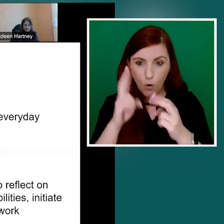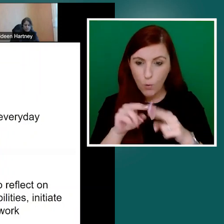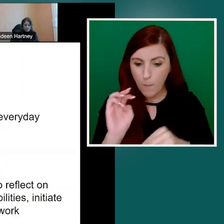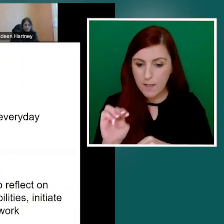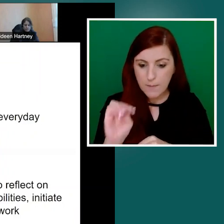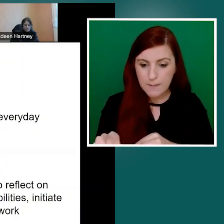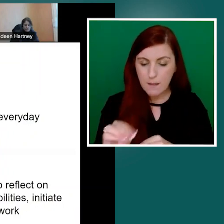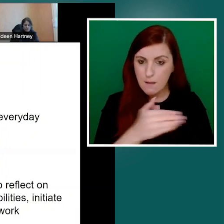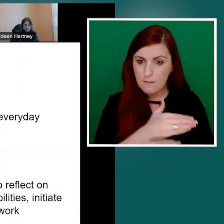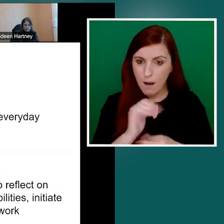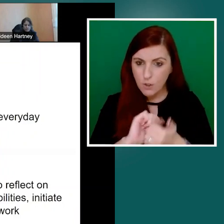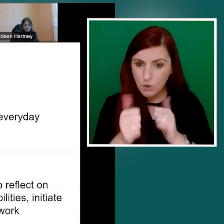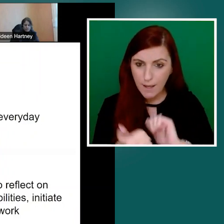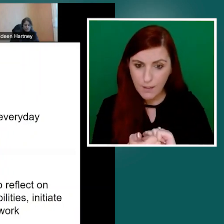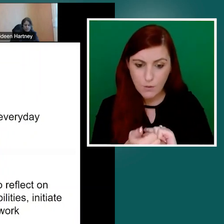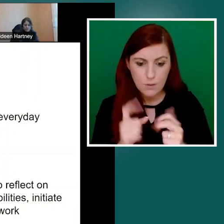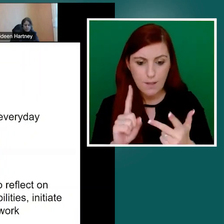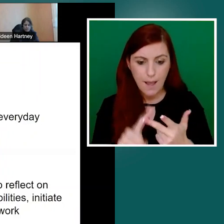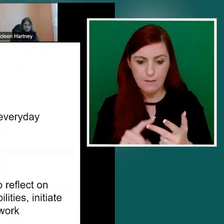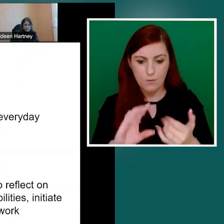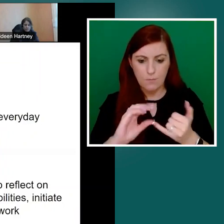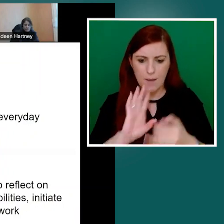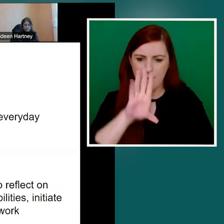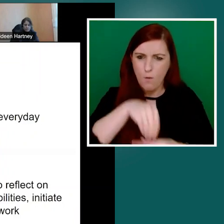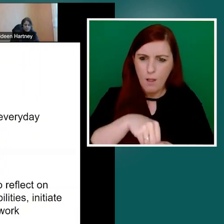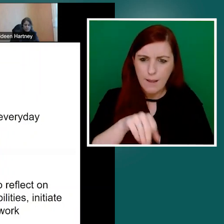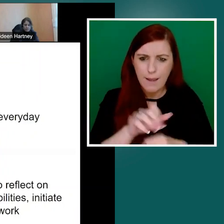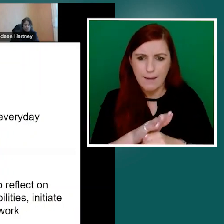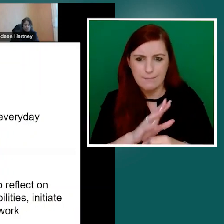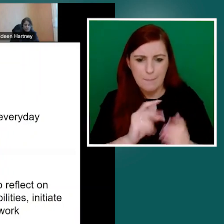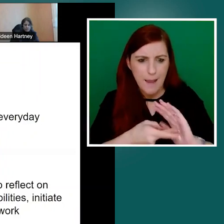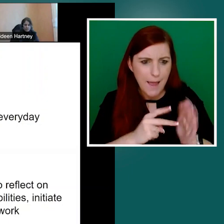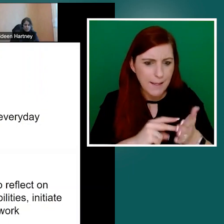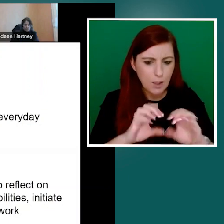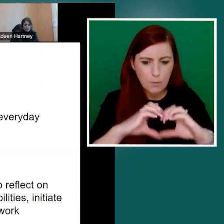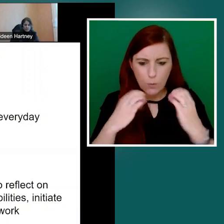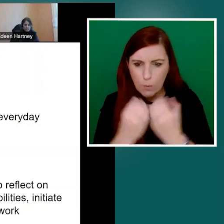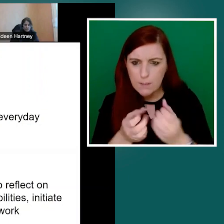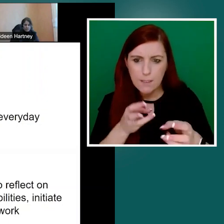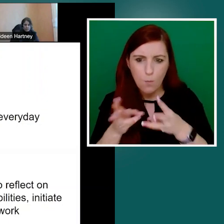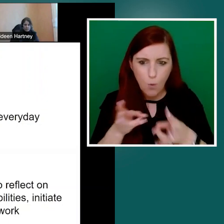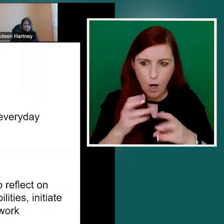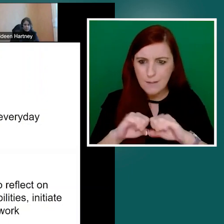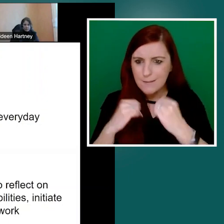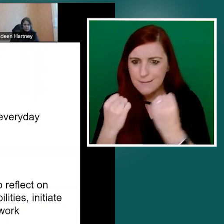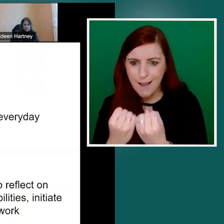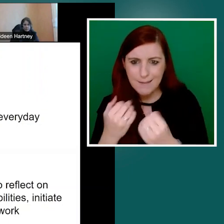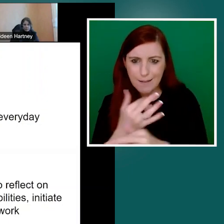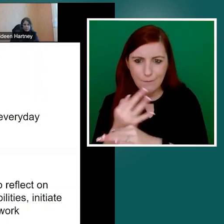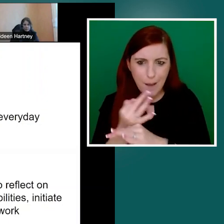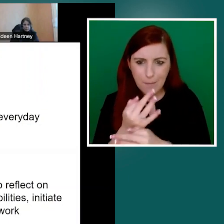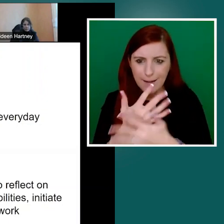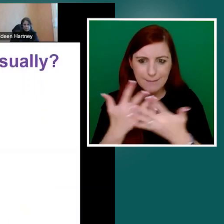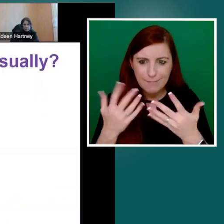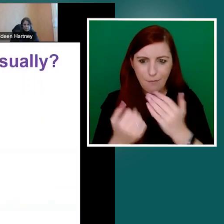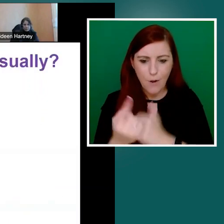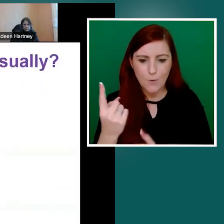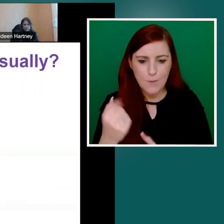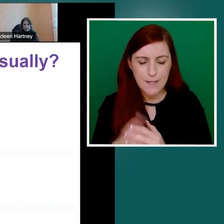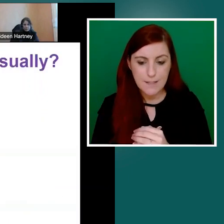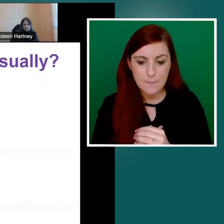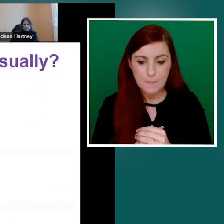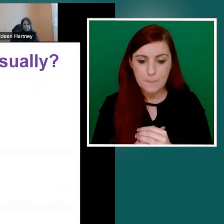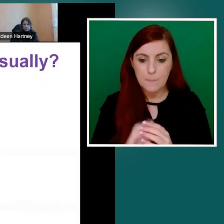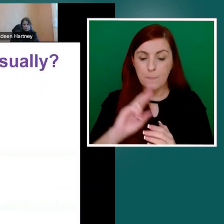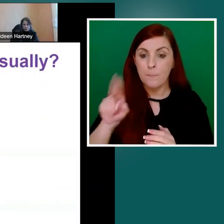change and participate fully in family, community, society and work opportunities. The next slide shows this kind of what our